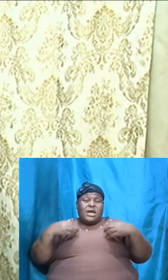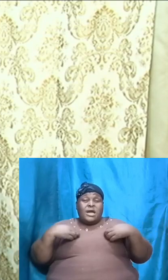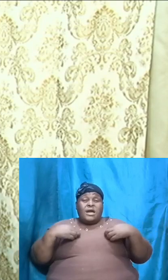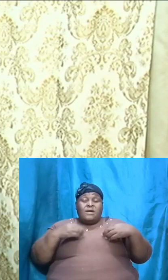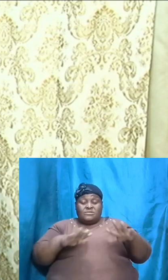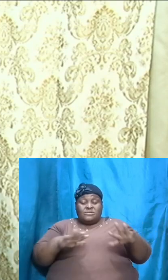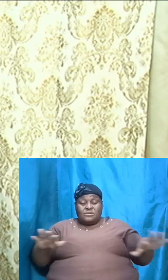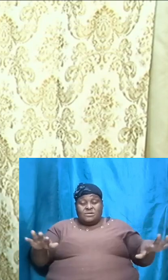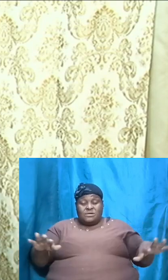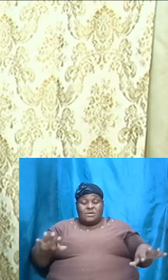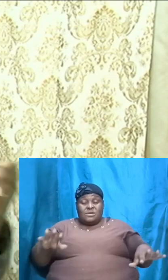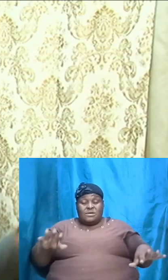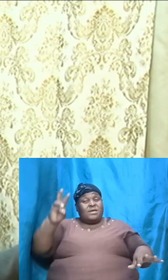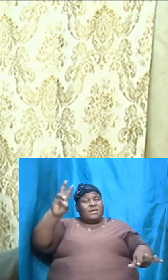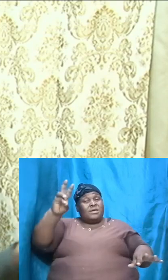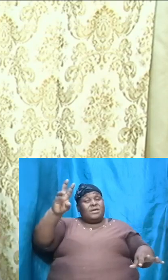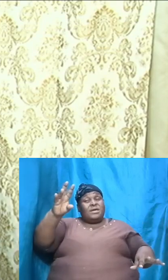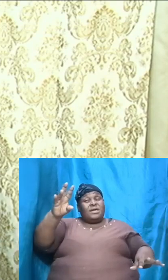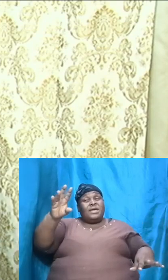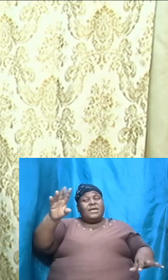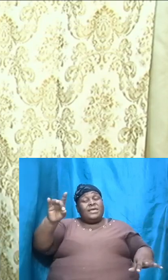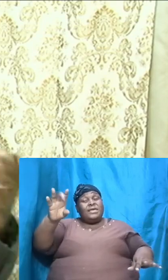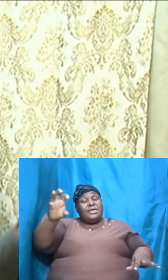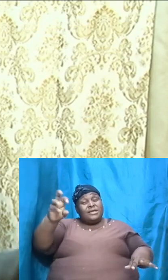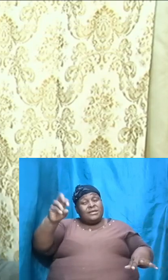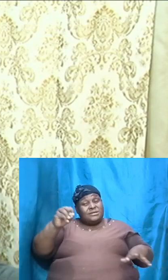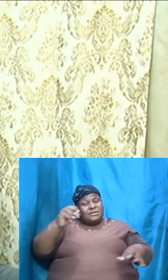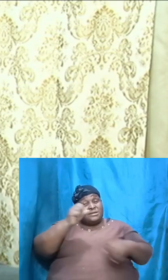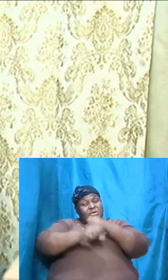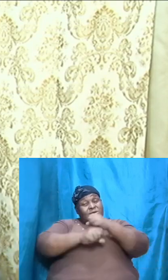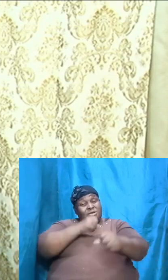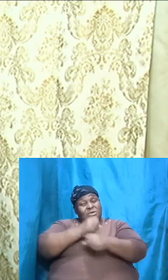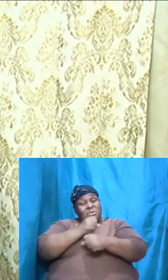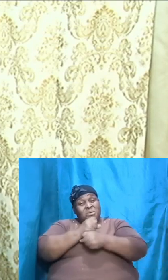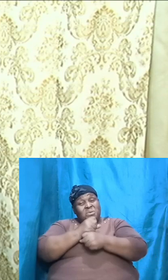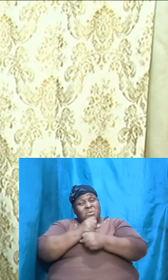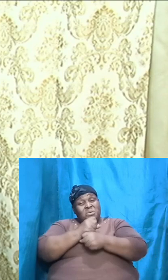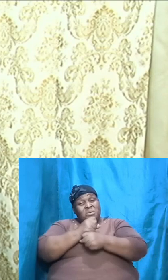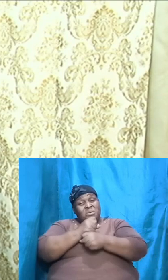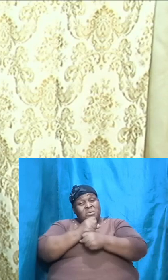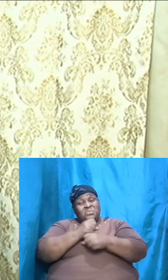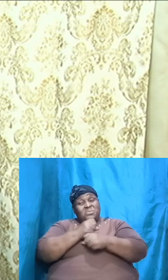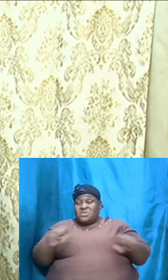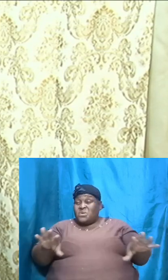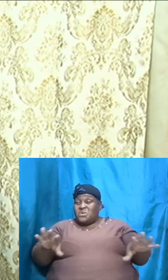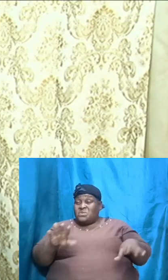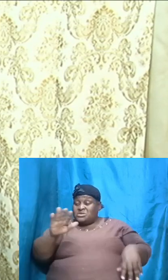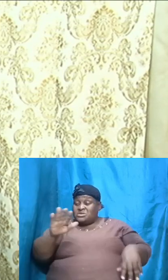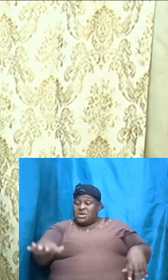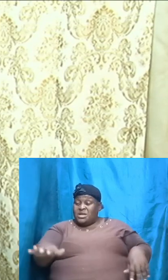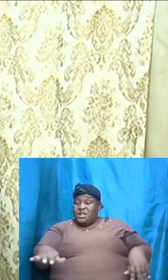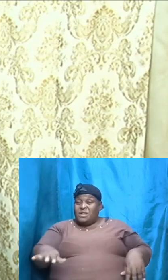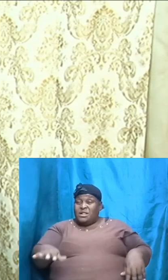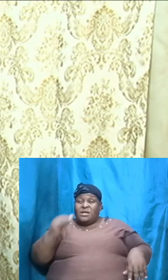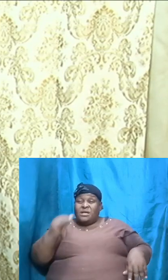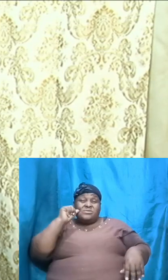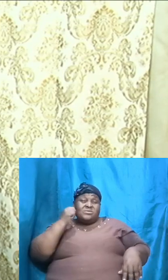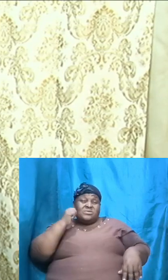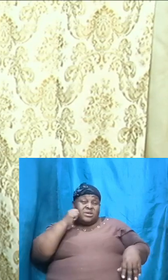years of age he was still without a child and wondered if a child would ever come because his wife was barren